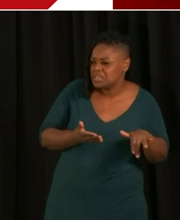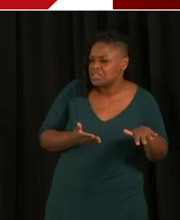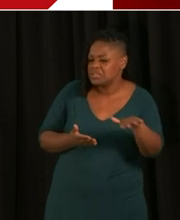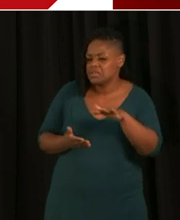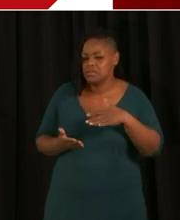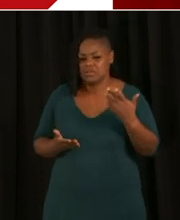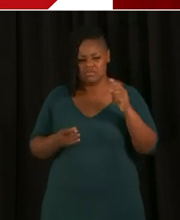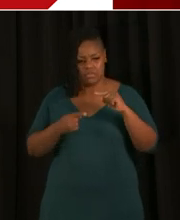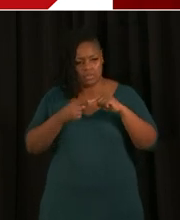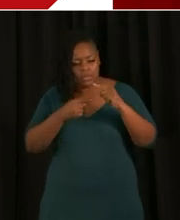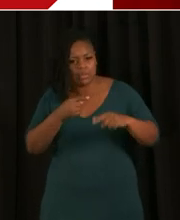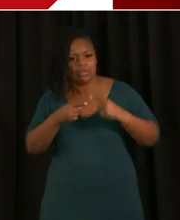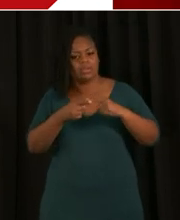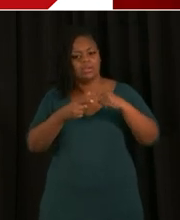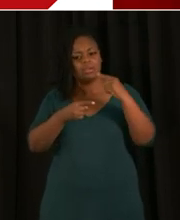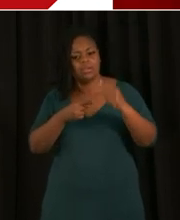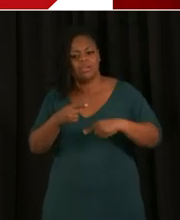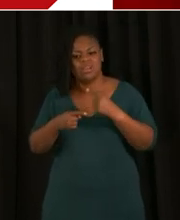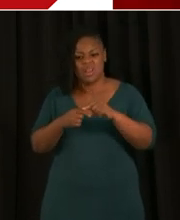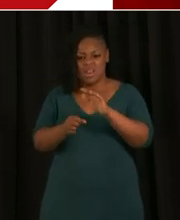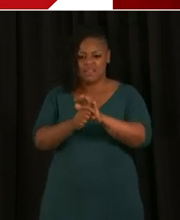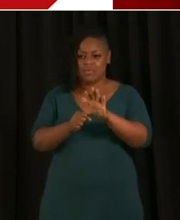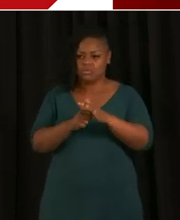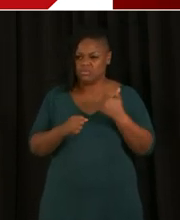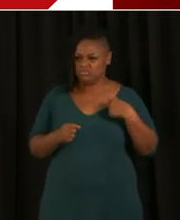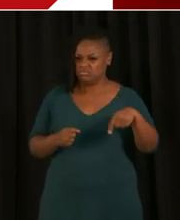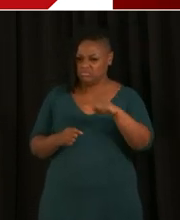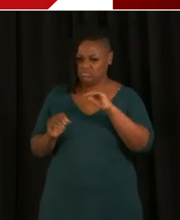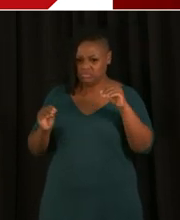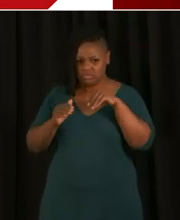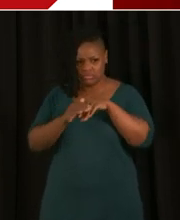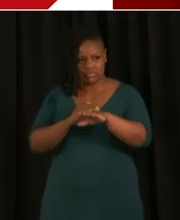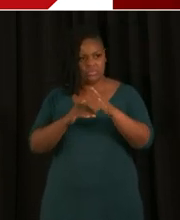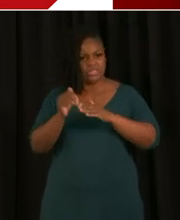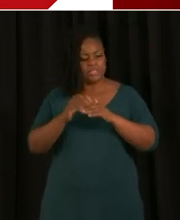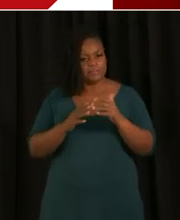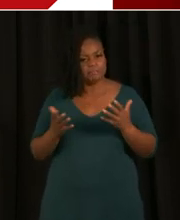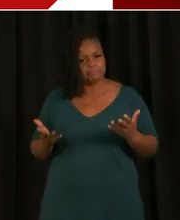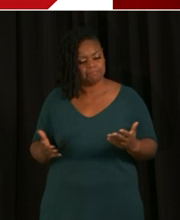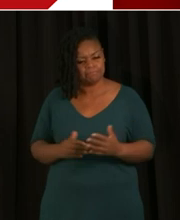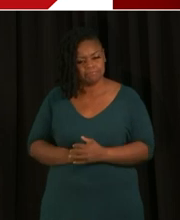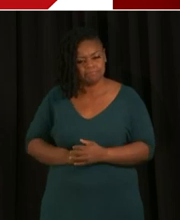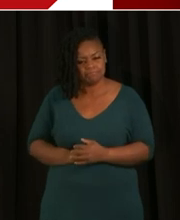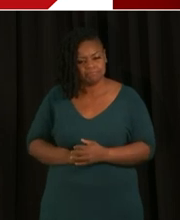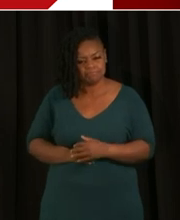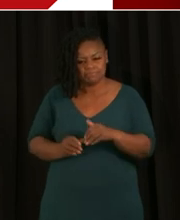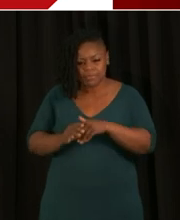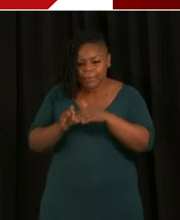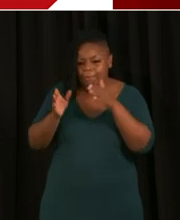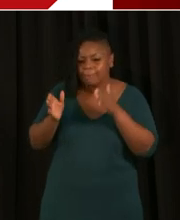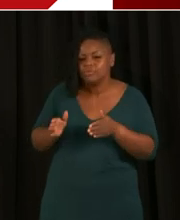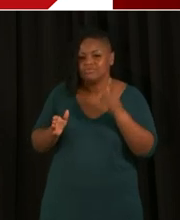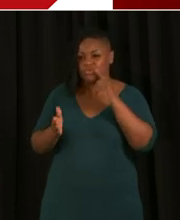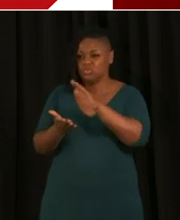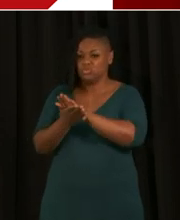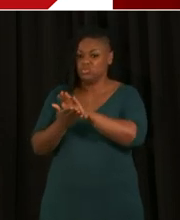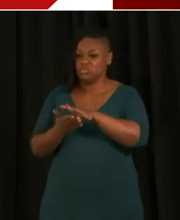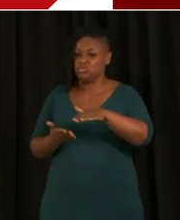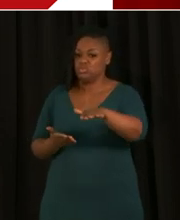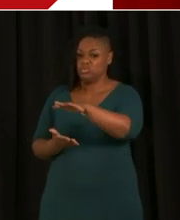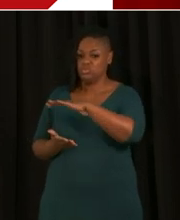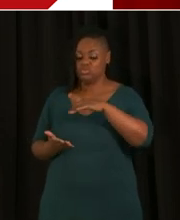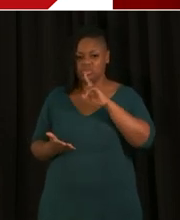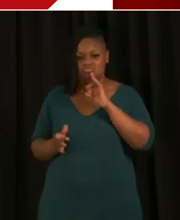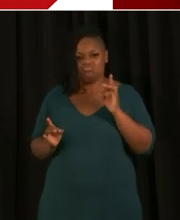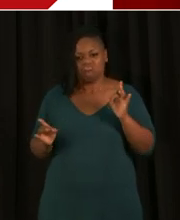school year and a half now with no in-person education with actual teachers? Are you meeting with the teachers union? I mean, it's incredible to me that a